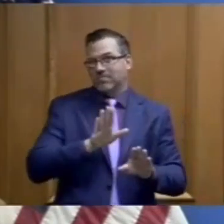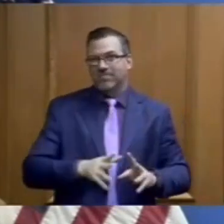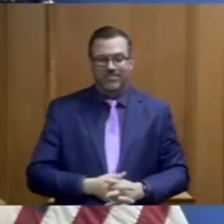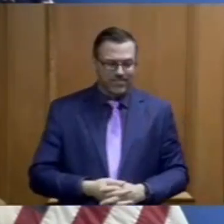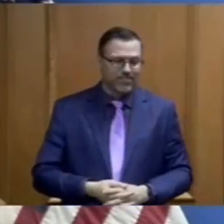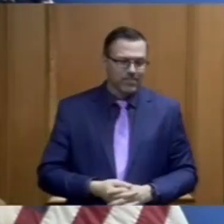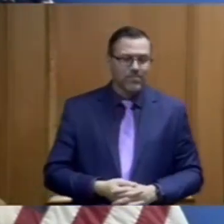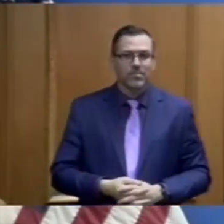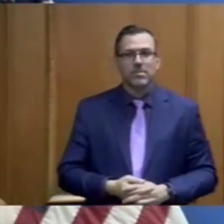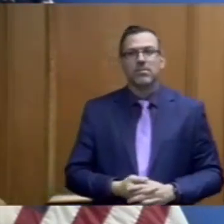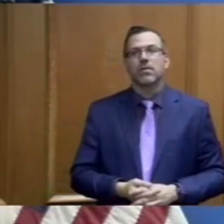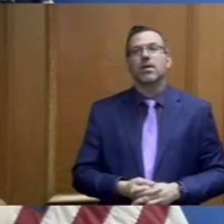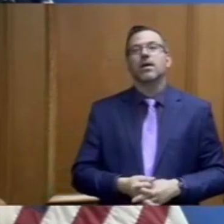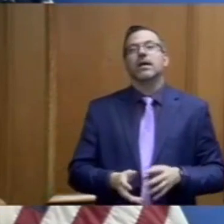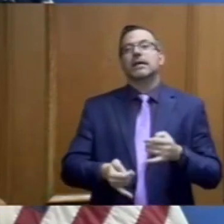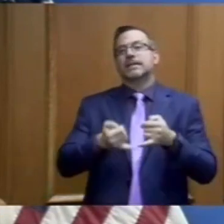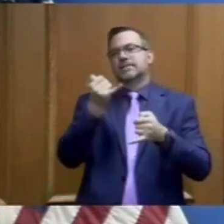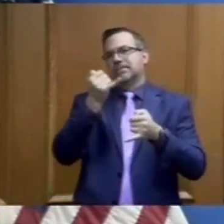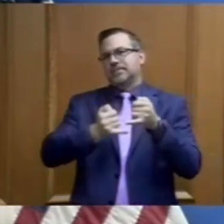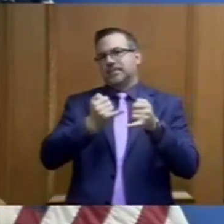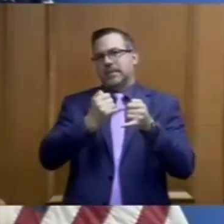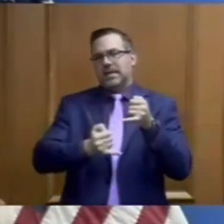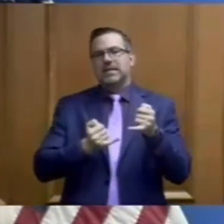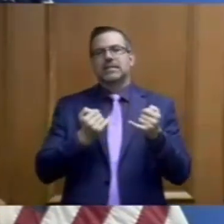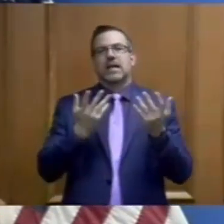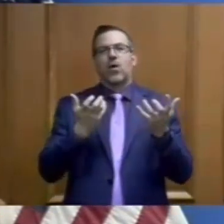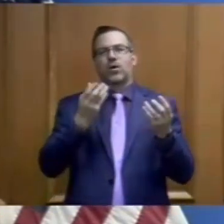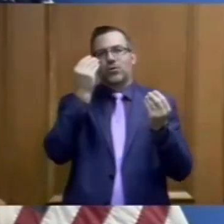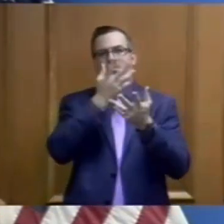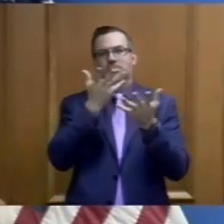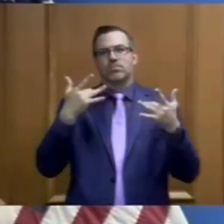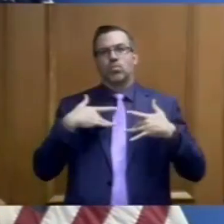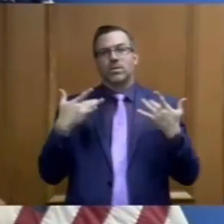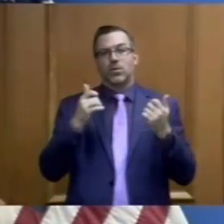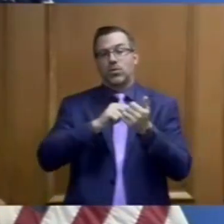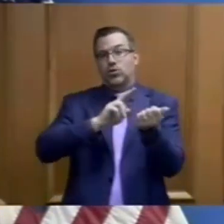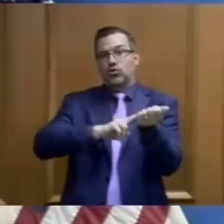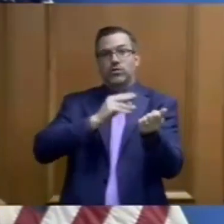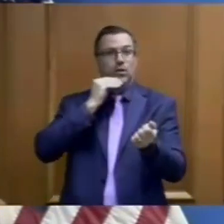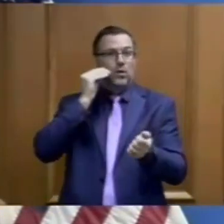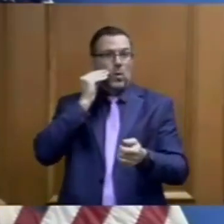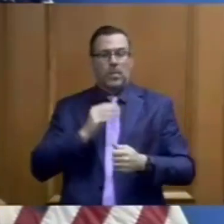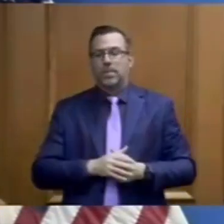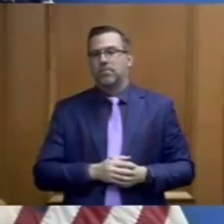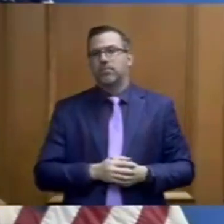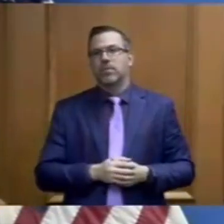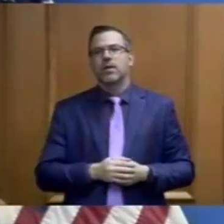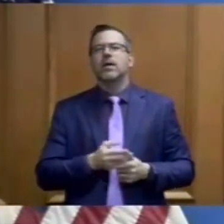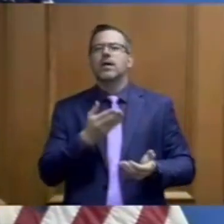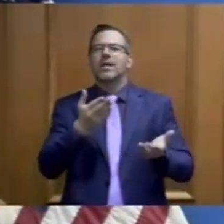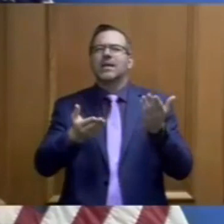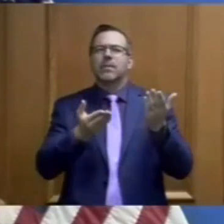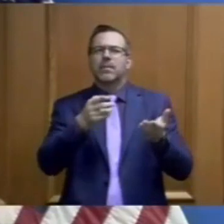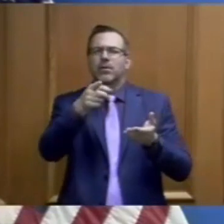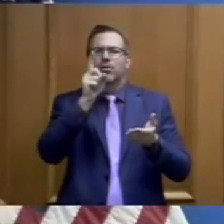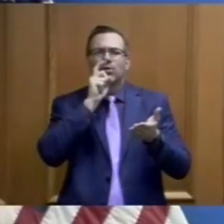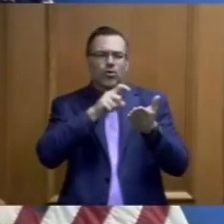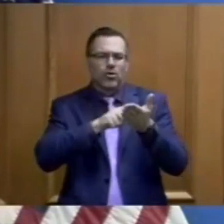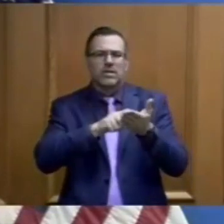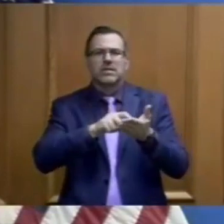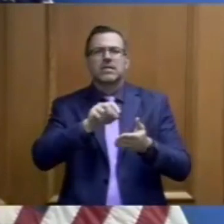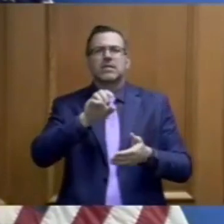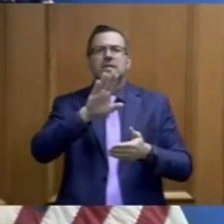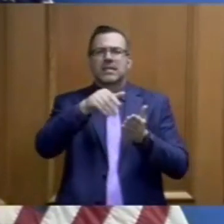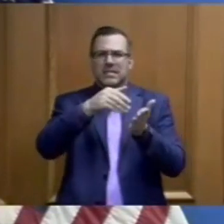I do have a report or an update on our nursing home data report. You may have seen that the Center for Medicare